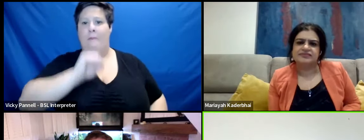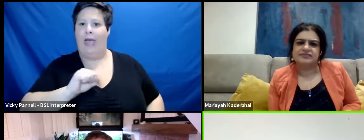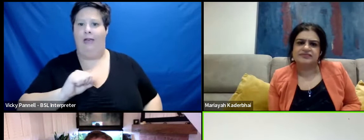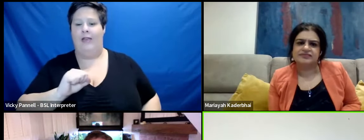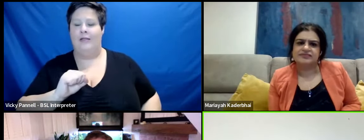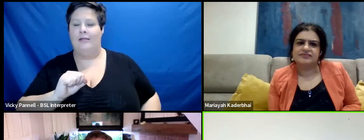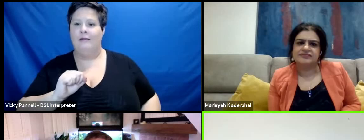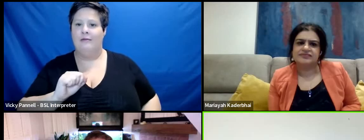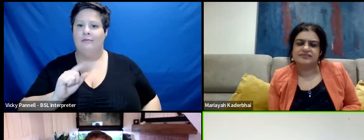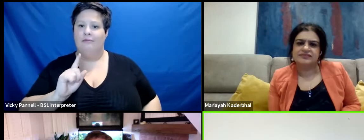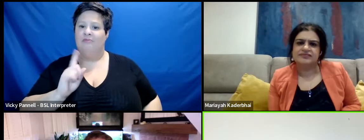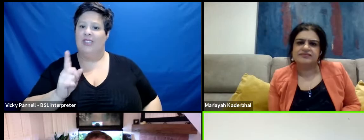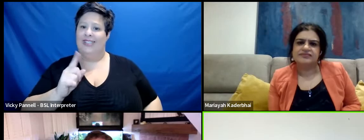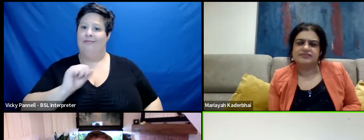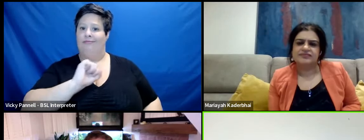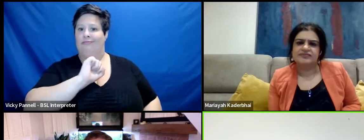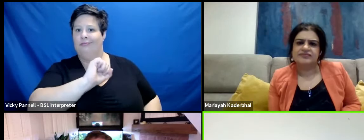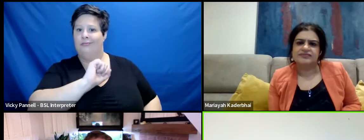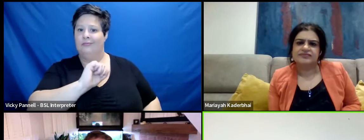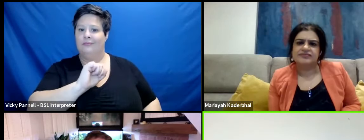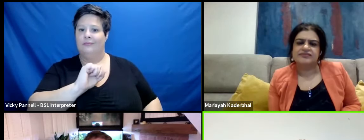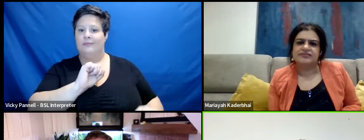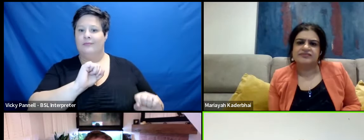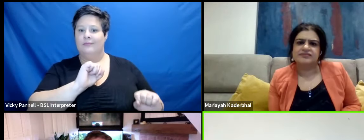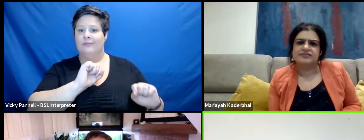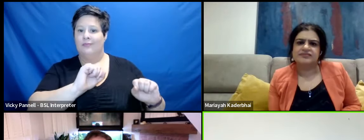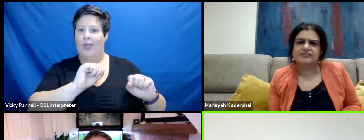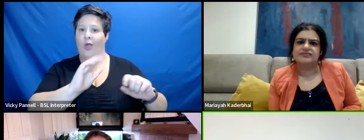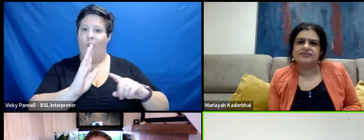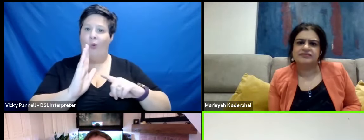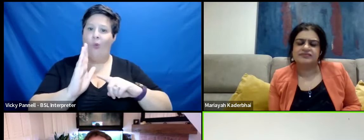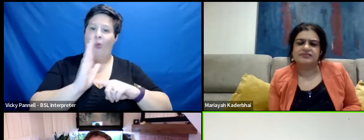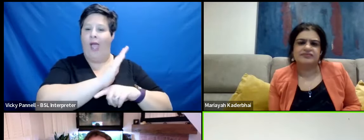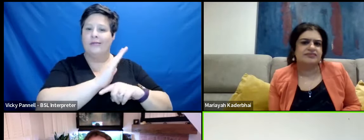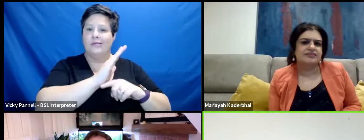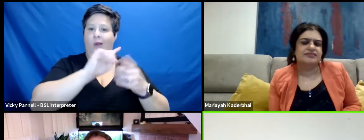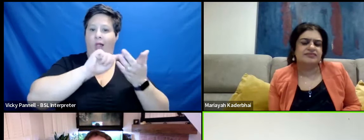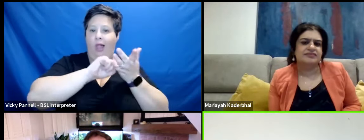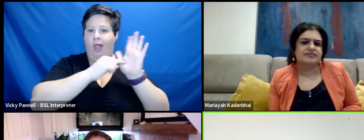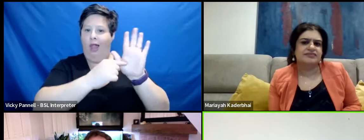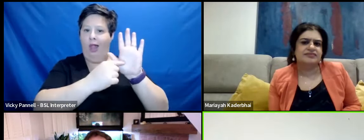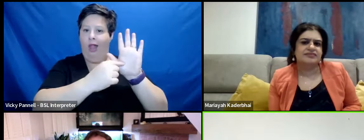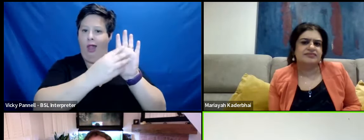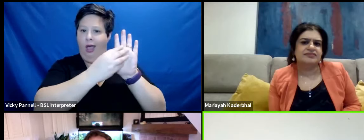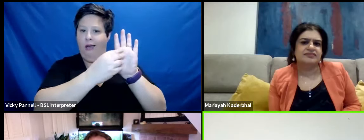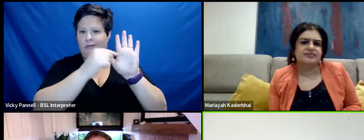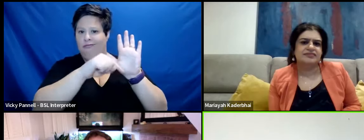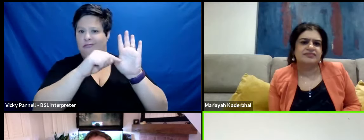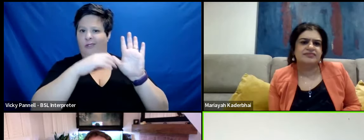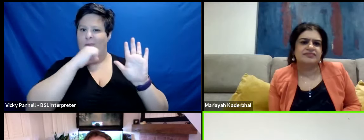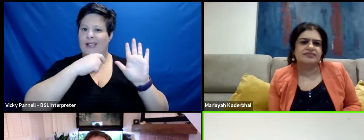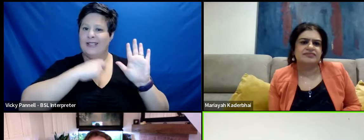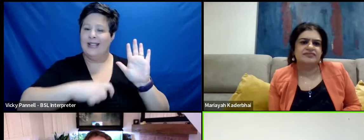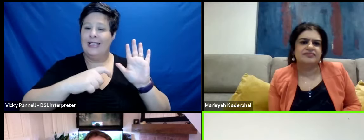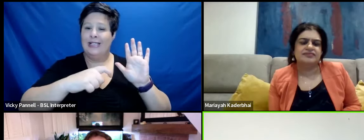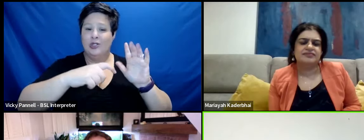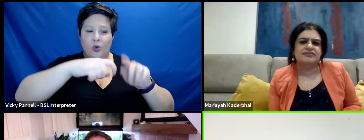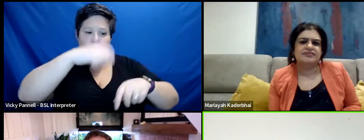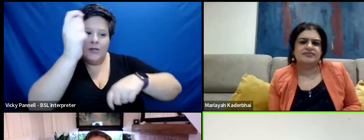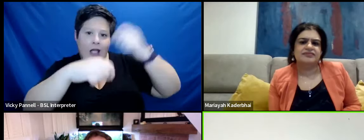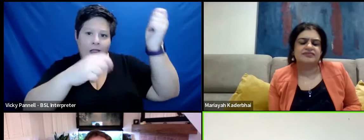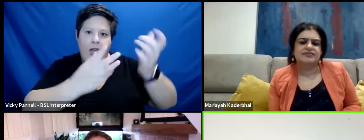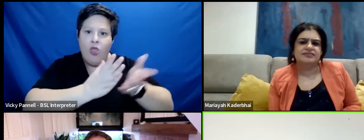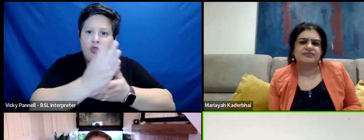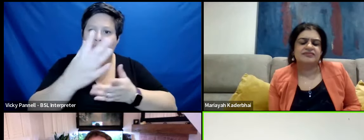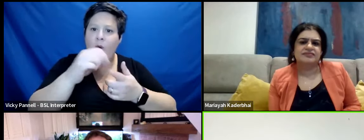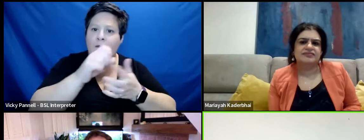the sort of the Western archetype mould of masculinity and so I think to deconstruct that through filters to